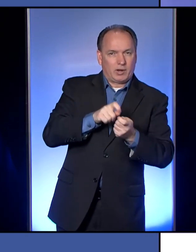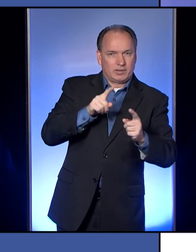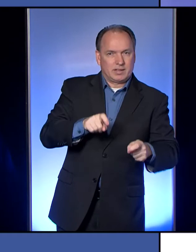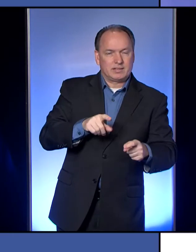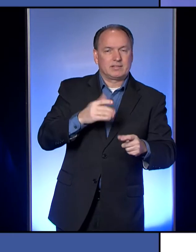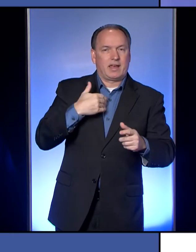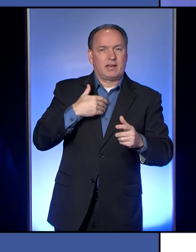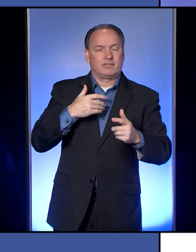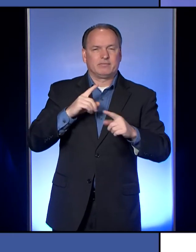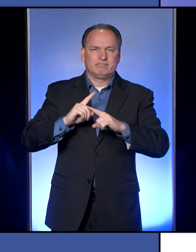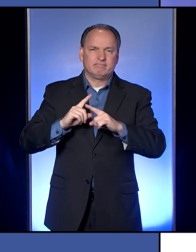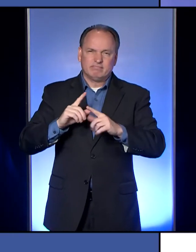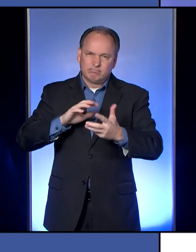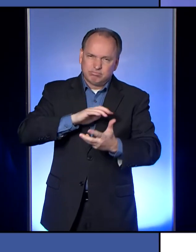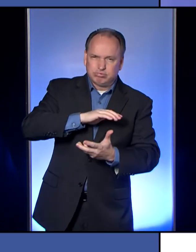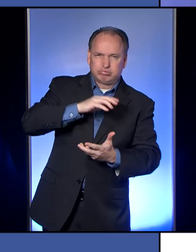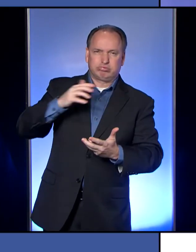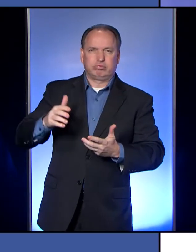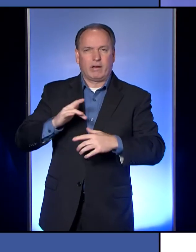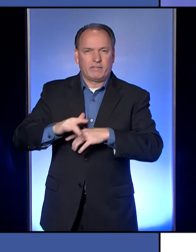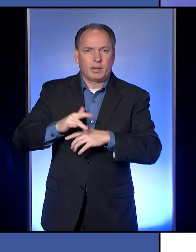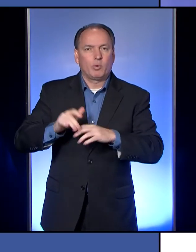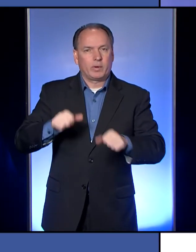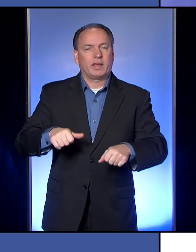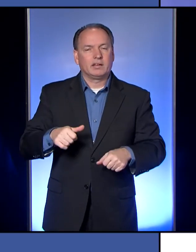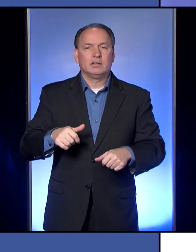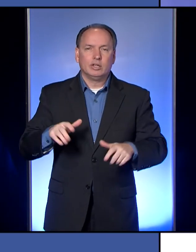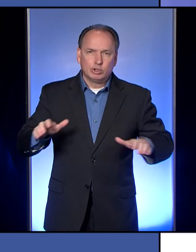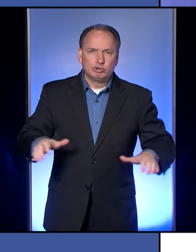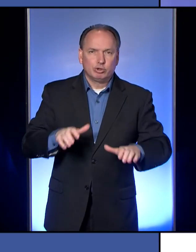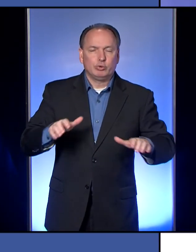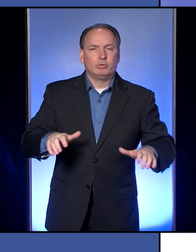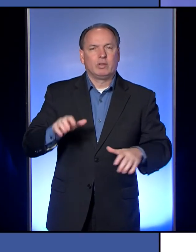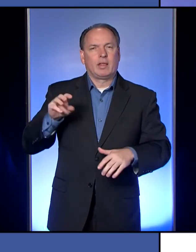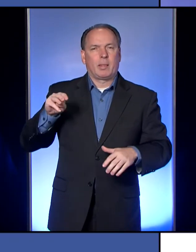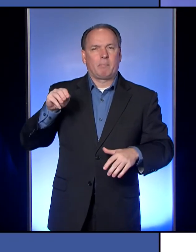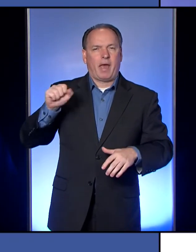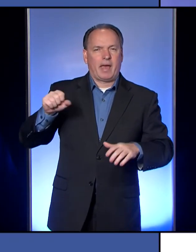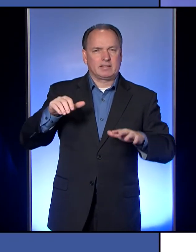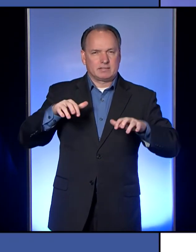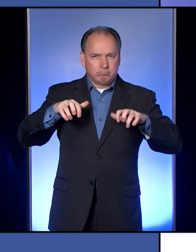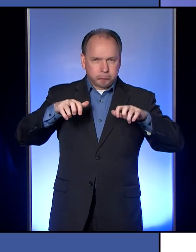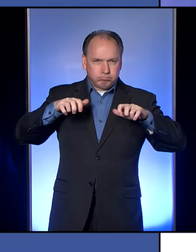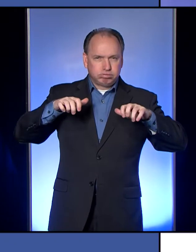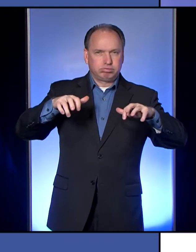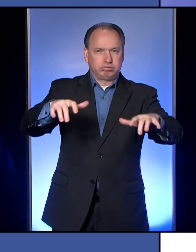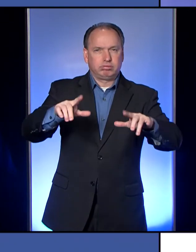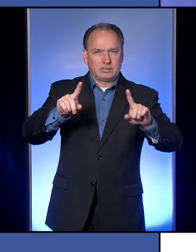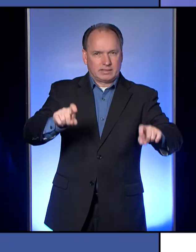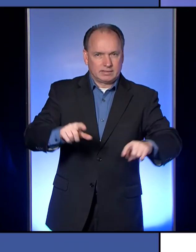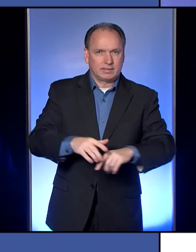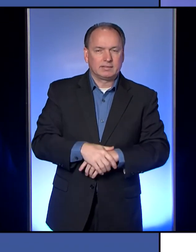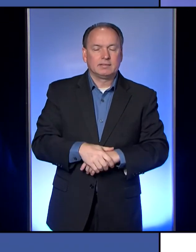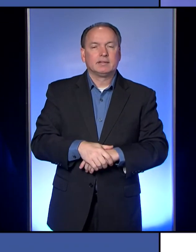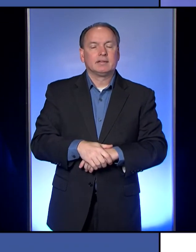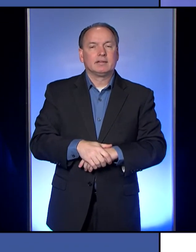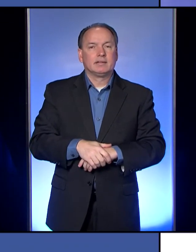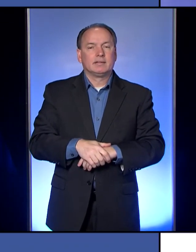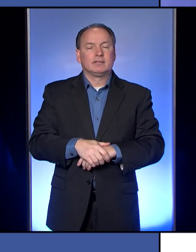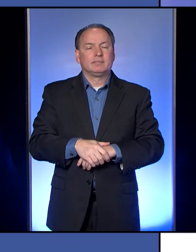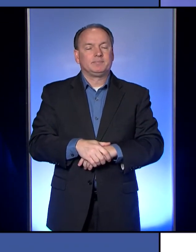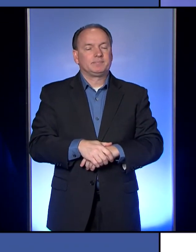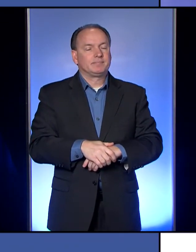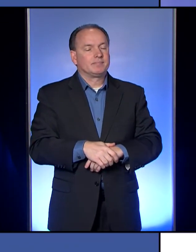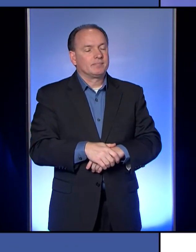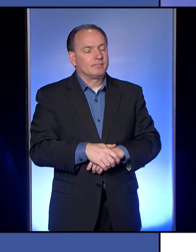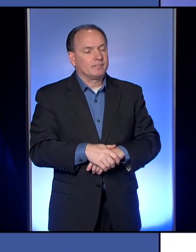a number of test kits available that we could do that type of action across the whole country. But you would say that